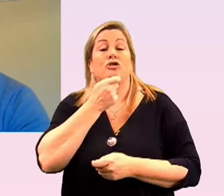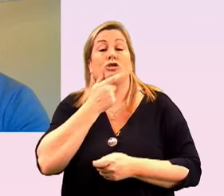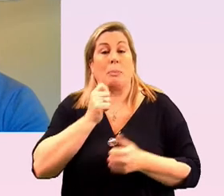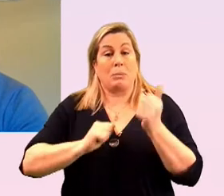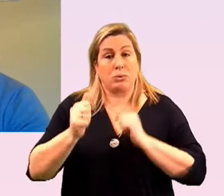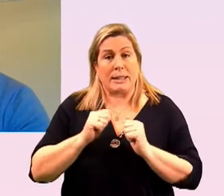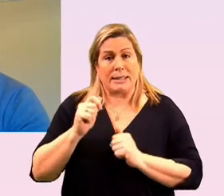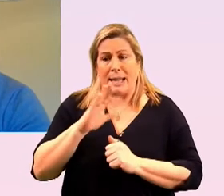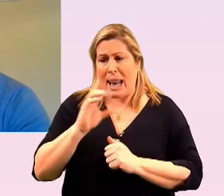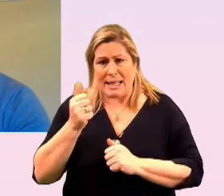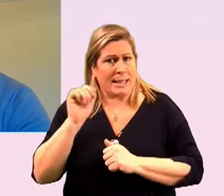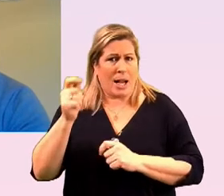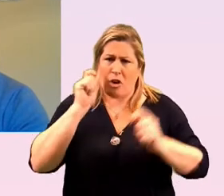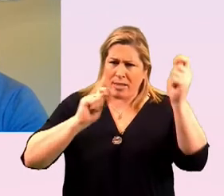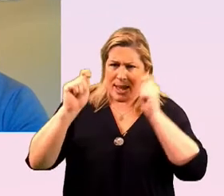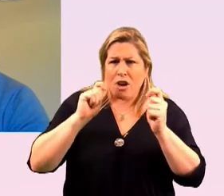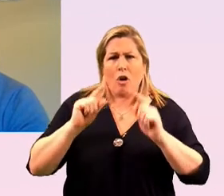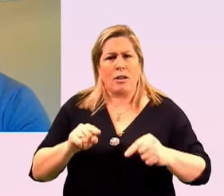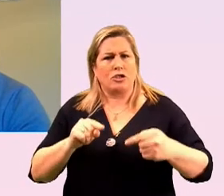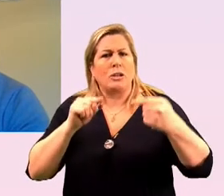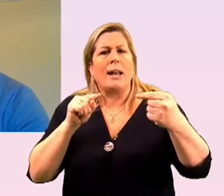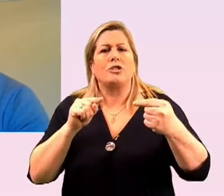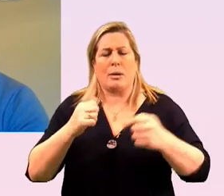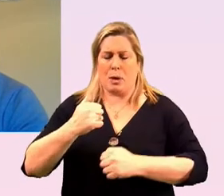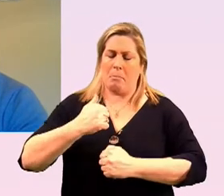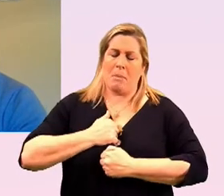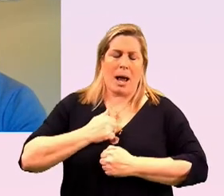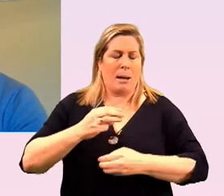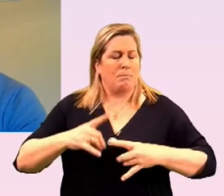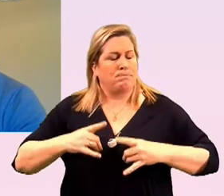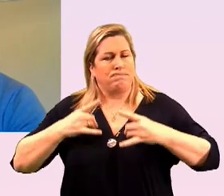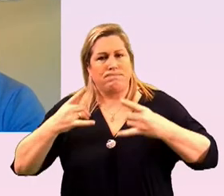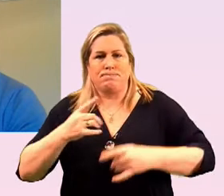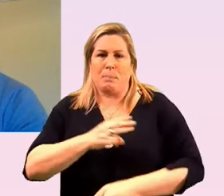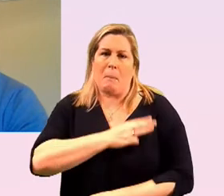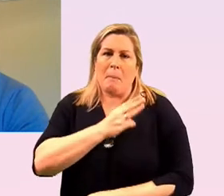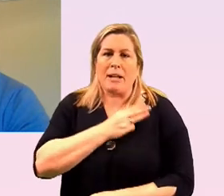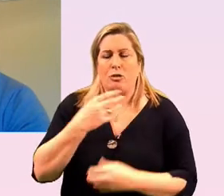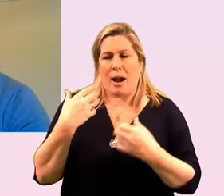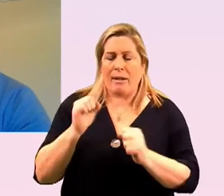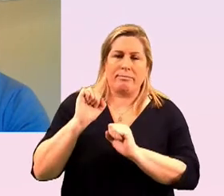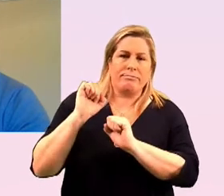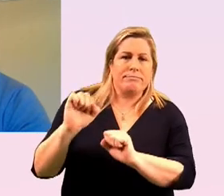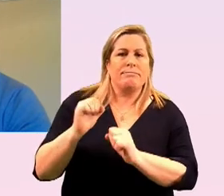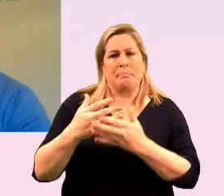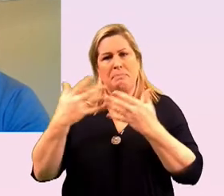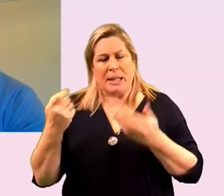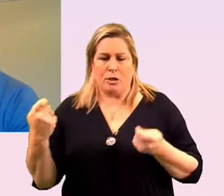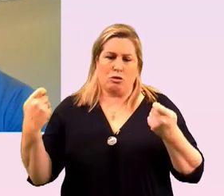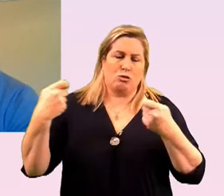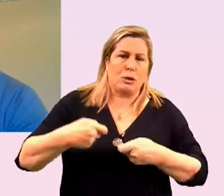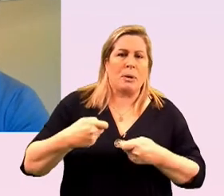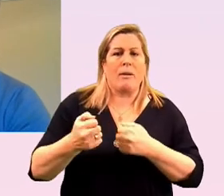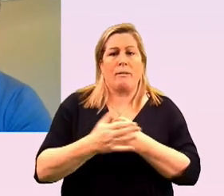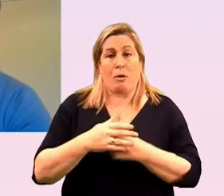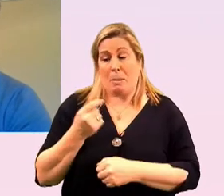thinker a challenger and it was my great pleasure to have lisa as a hugely significant contributor on